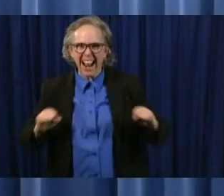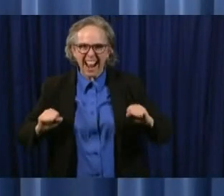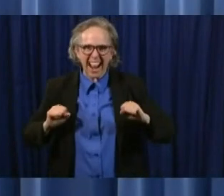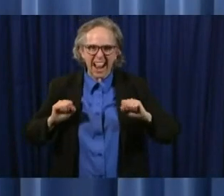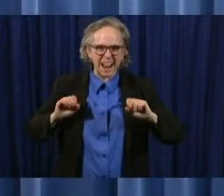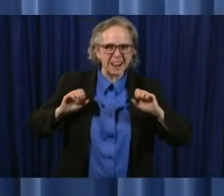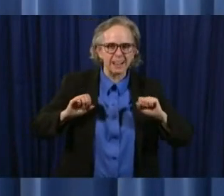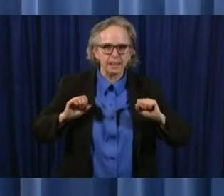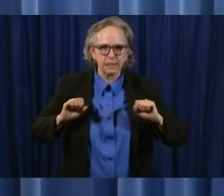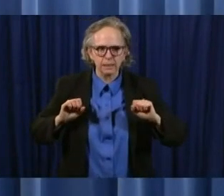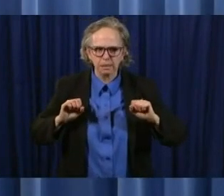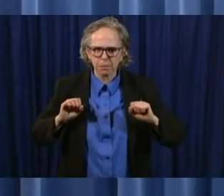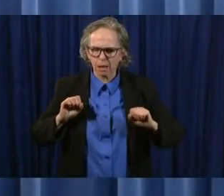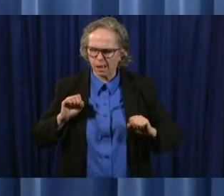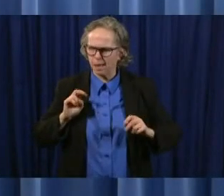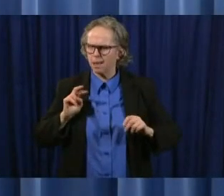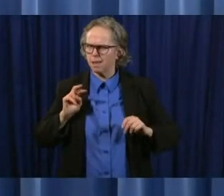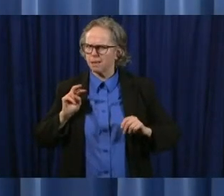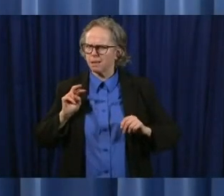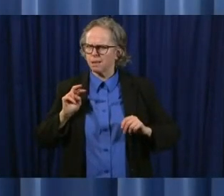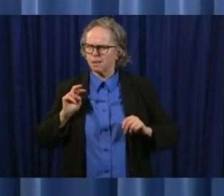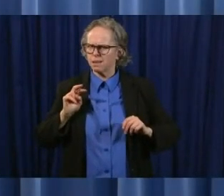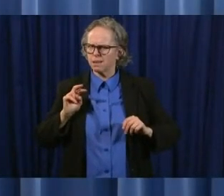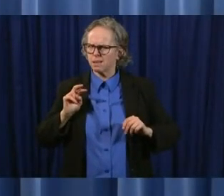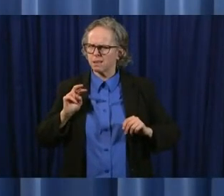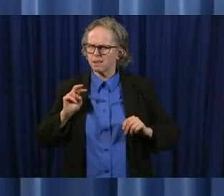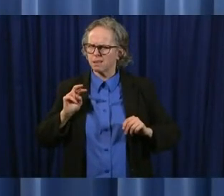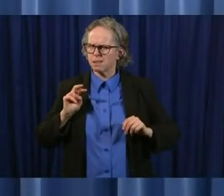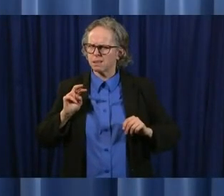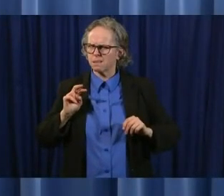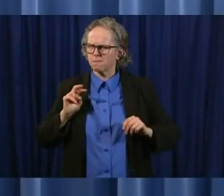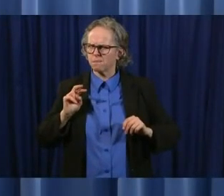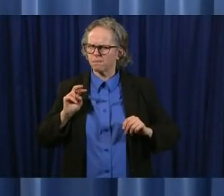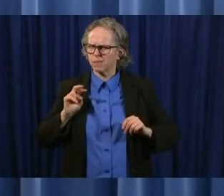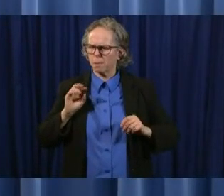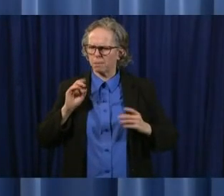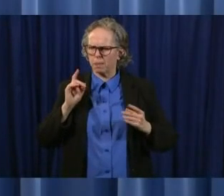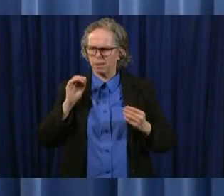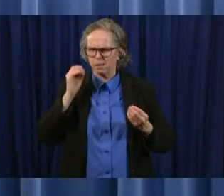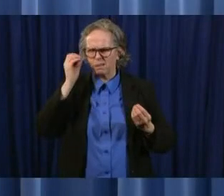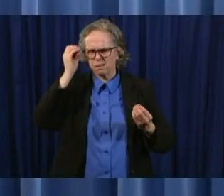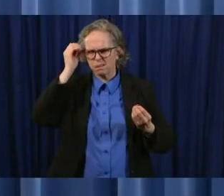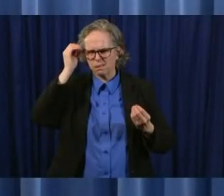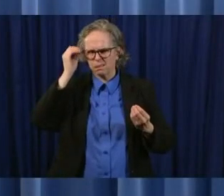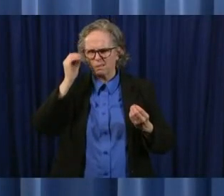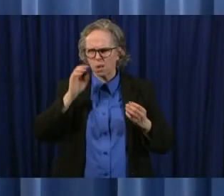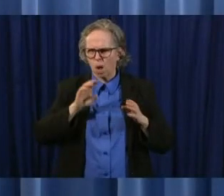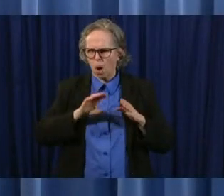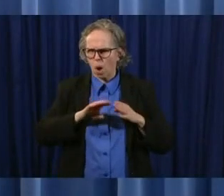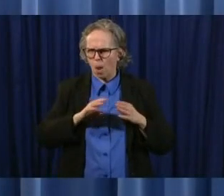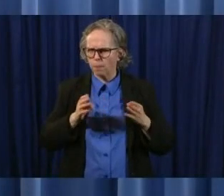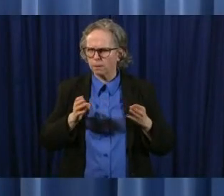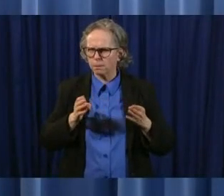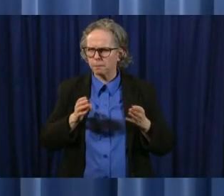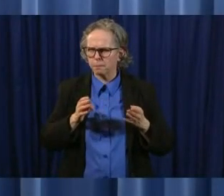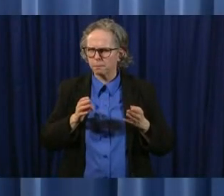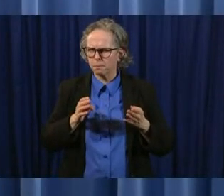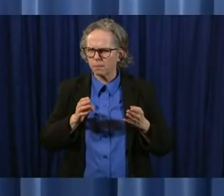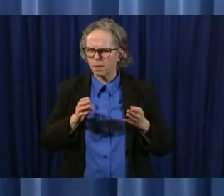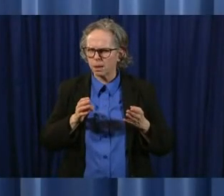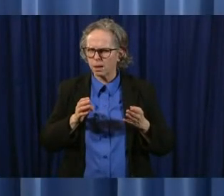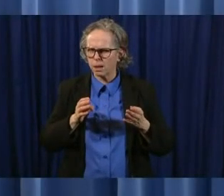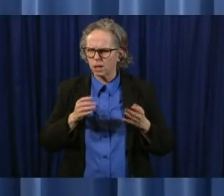but also as people looked at that um my concern is that that's what they would see and only see that